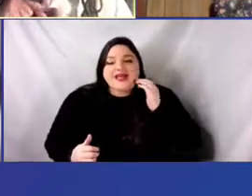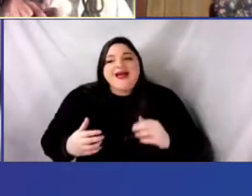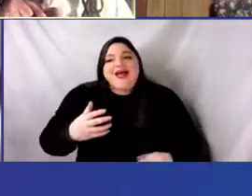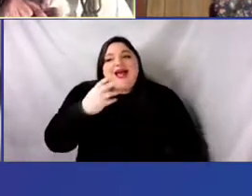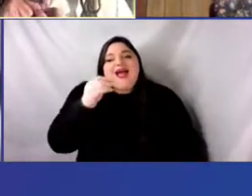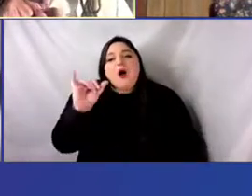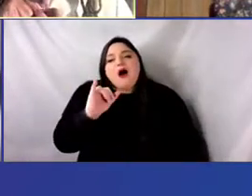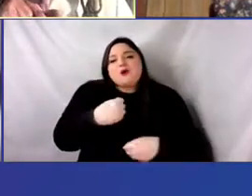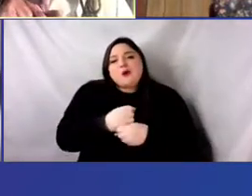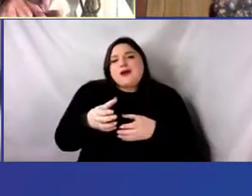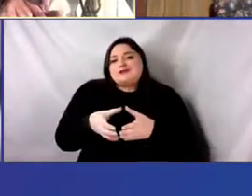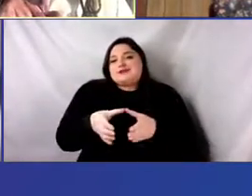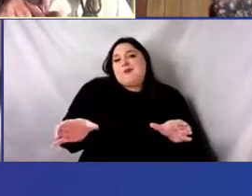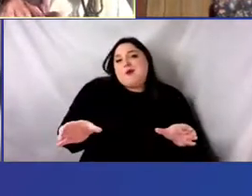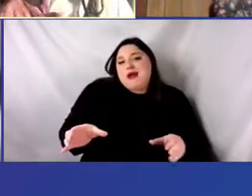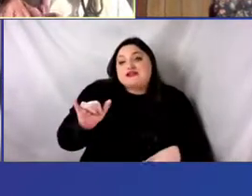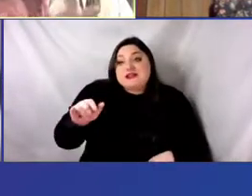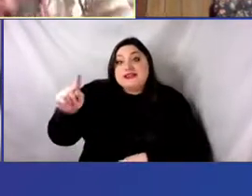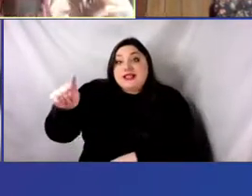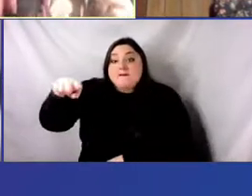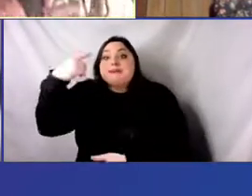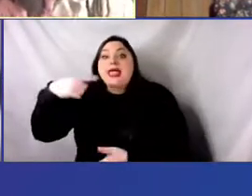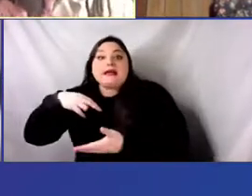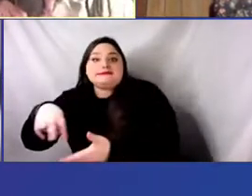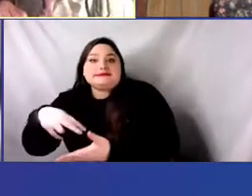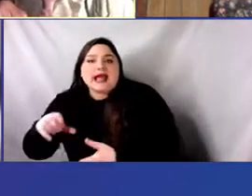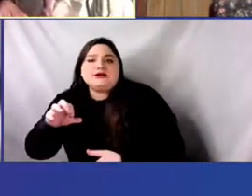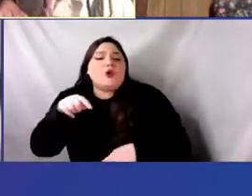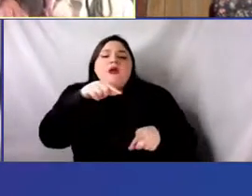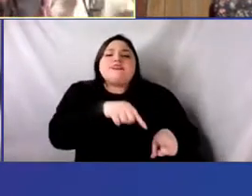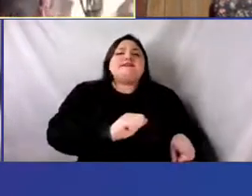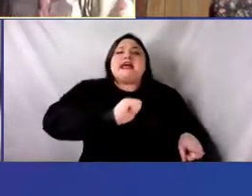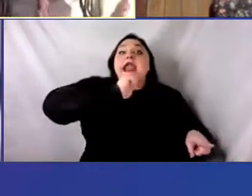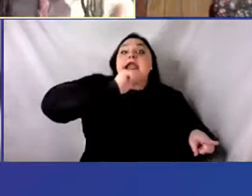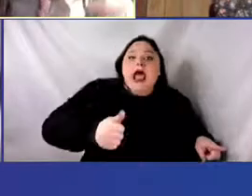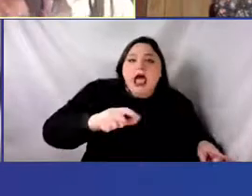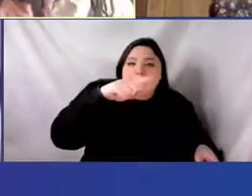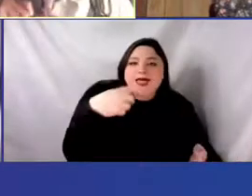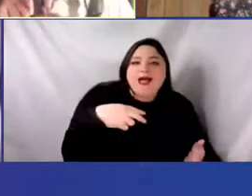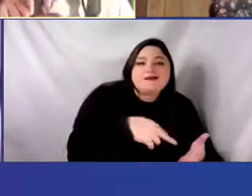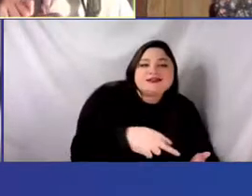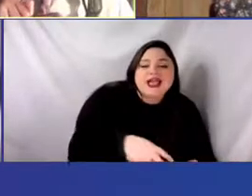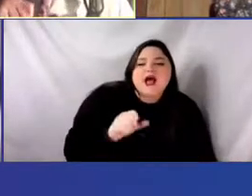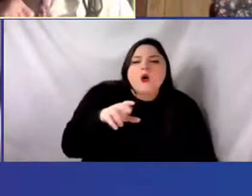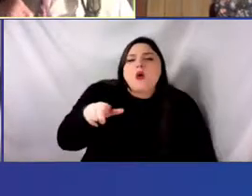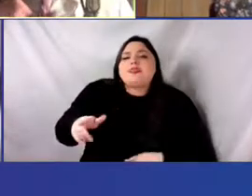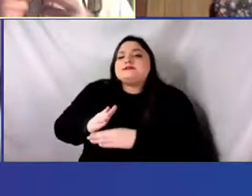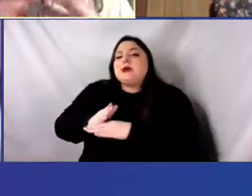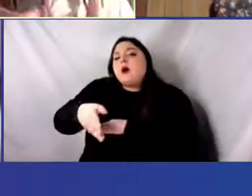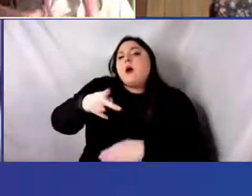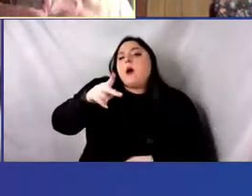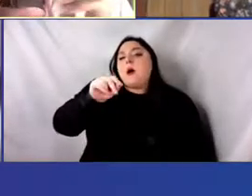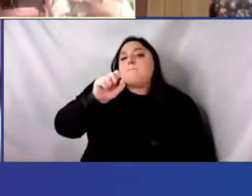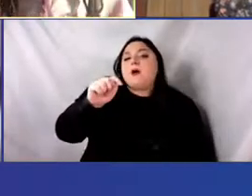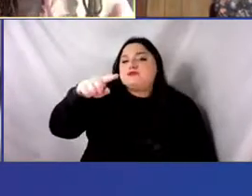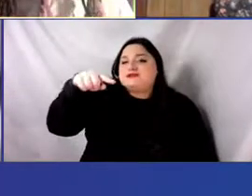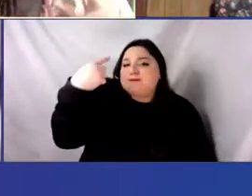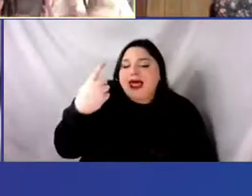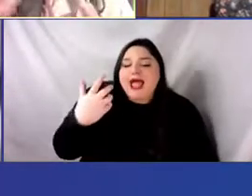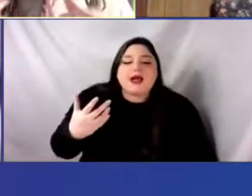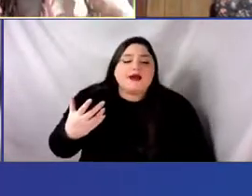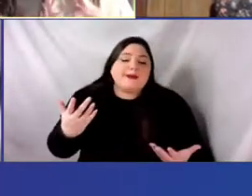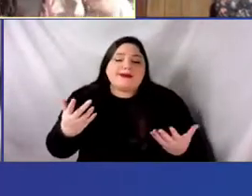dance, or, or even if the, if your work was post black or whatever, um, I'm just giving these as